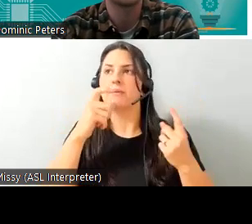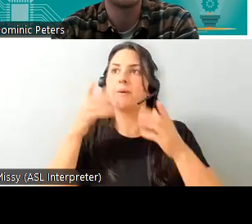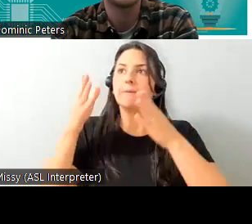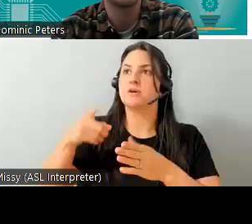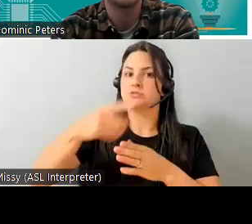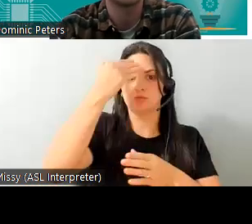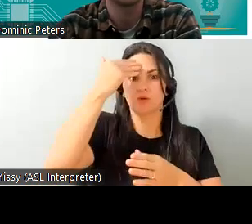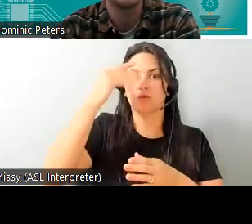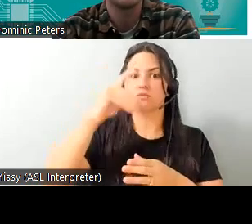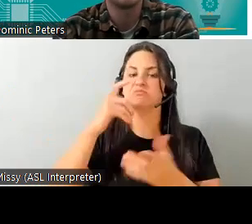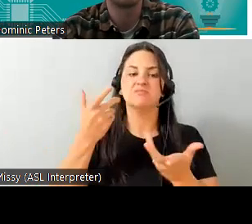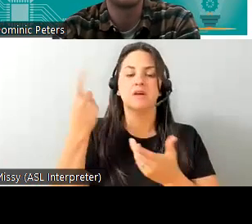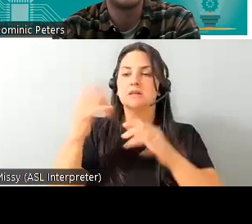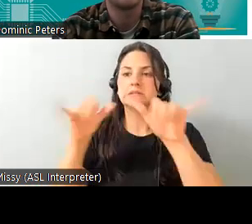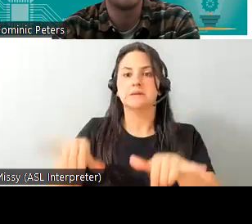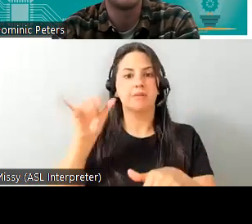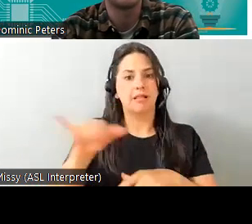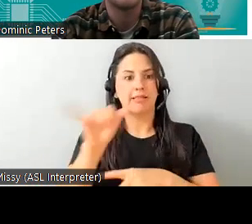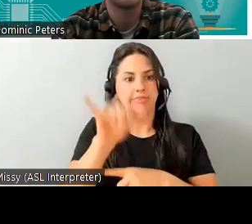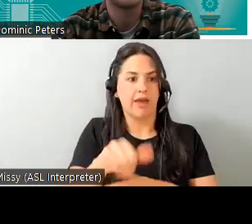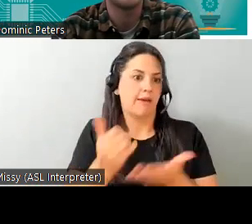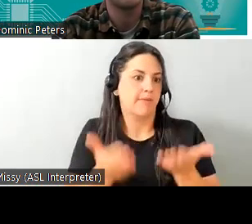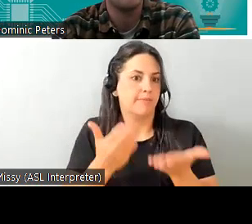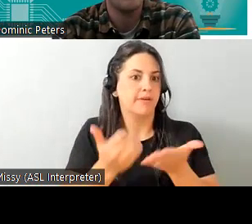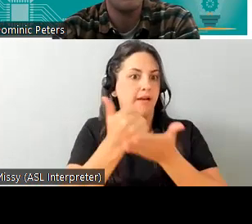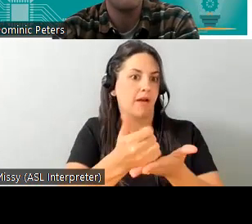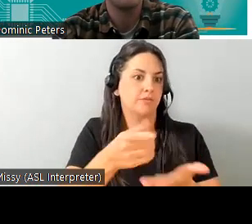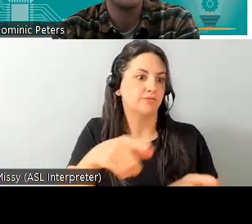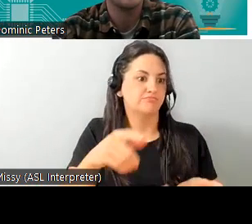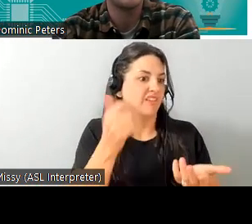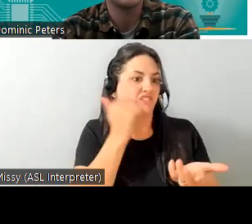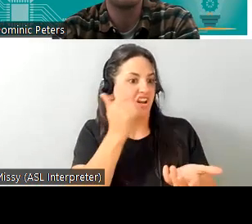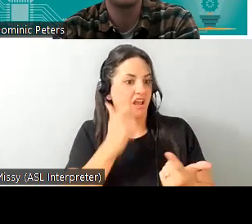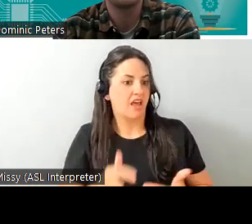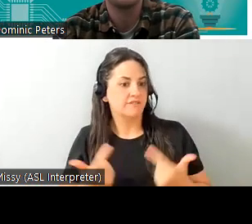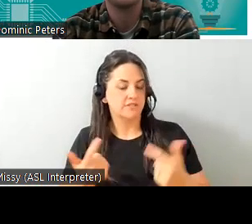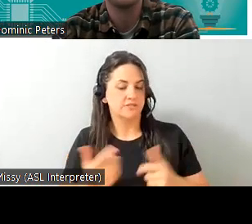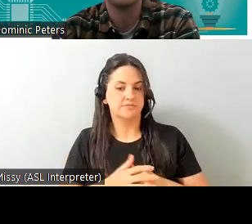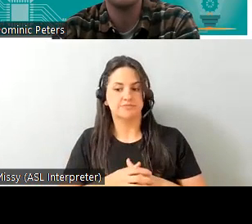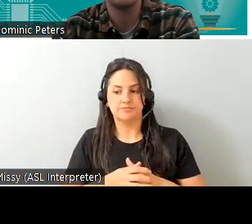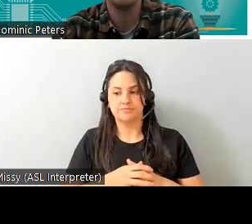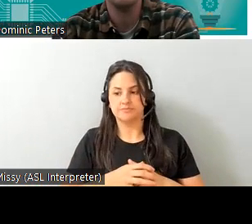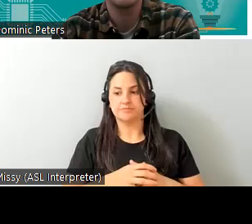how an off-the-shelf system like this might be able to help them in their everyday life next slide please